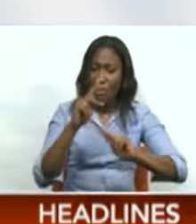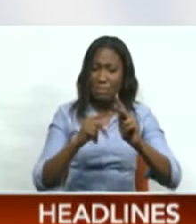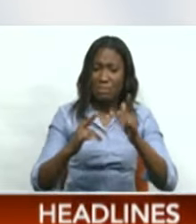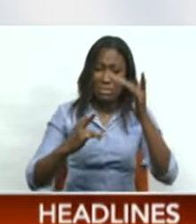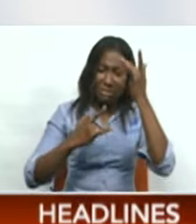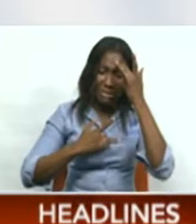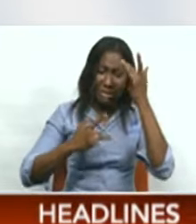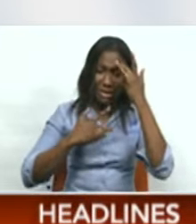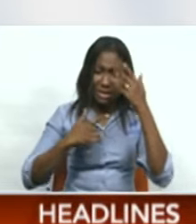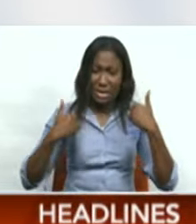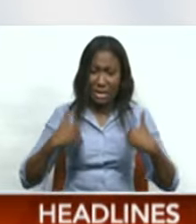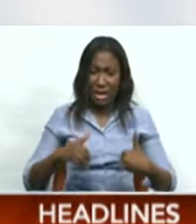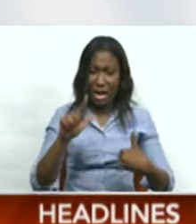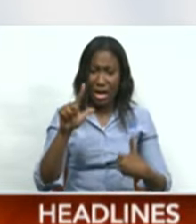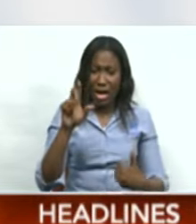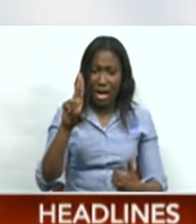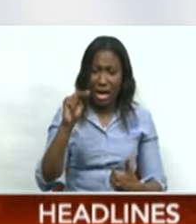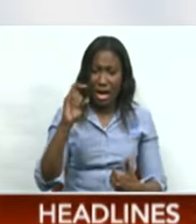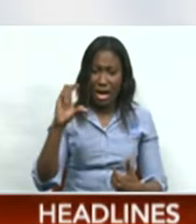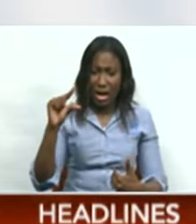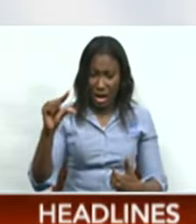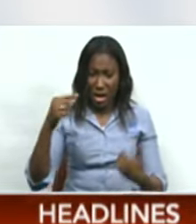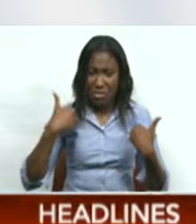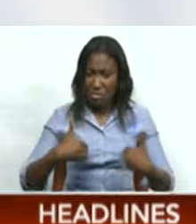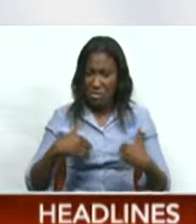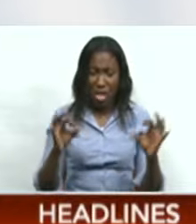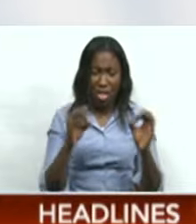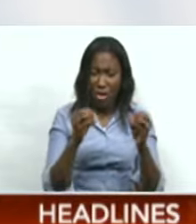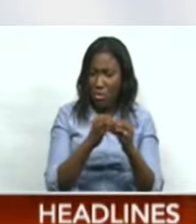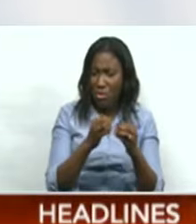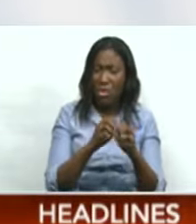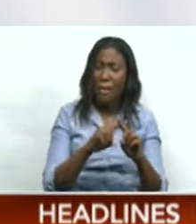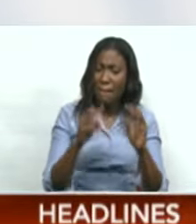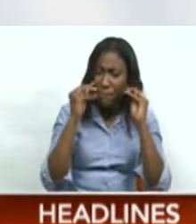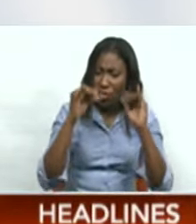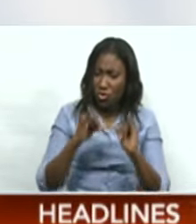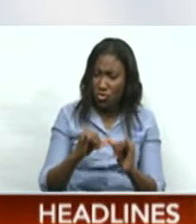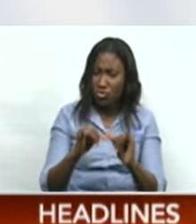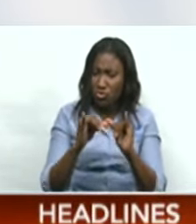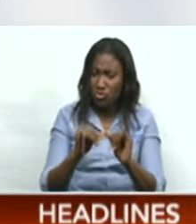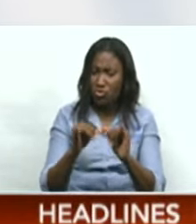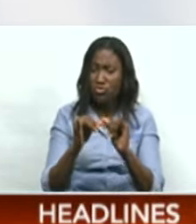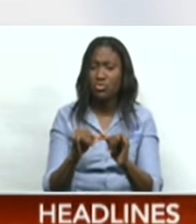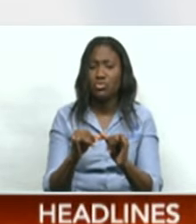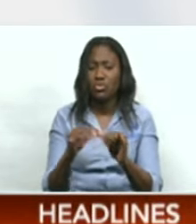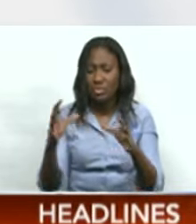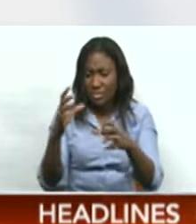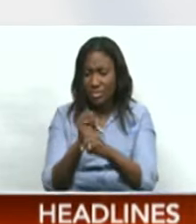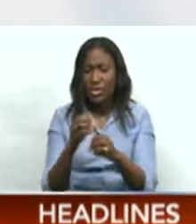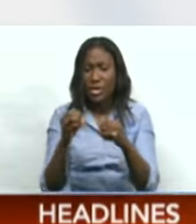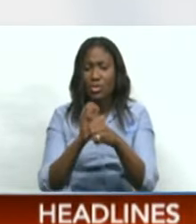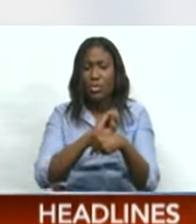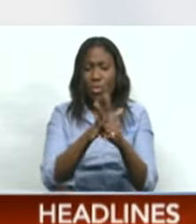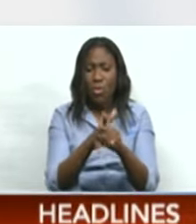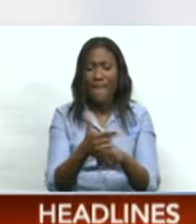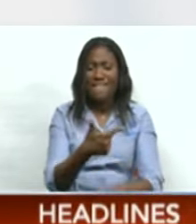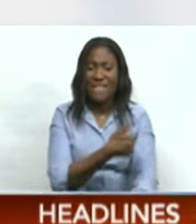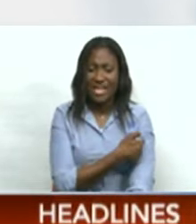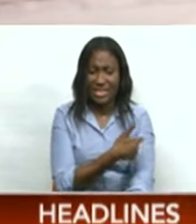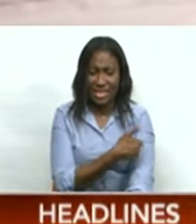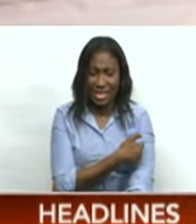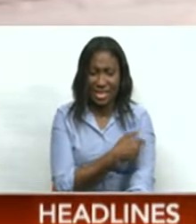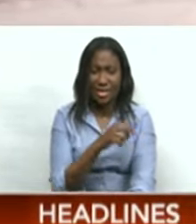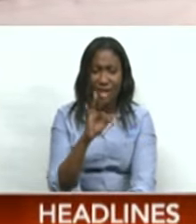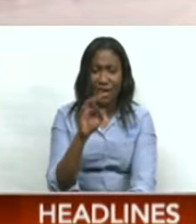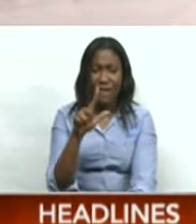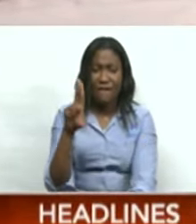illnesses within the public health care system. While the ministry continues to pursue the acquisition of COVID-19 vaccines, flu